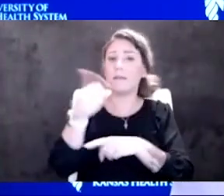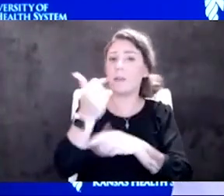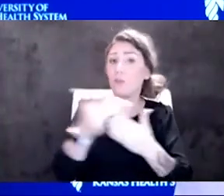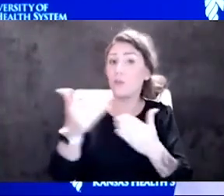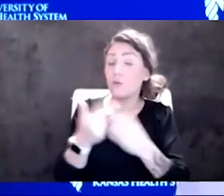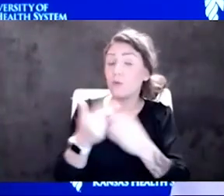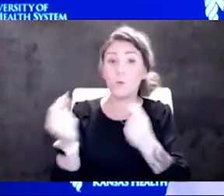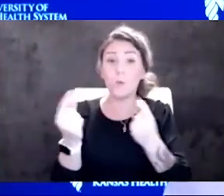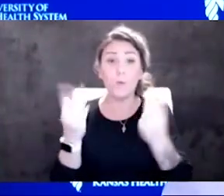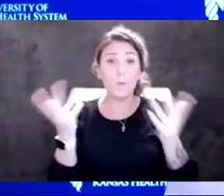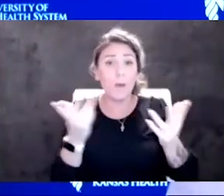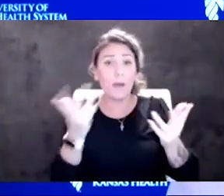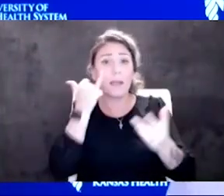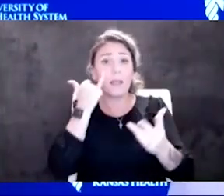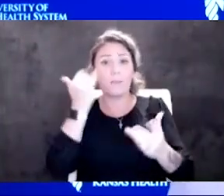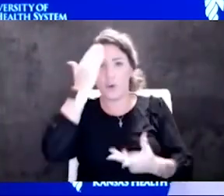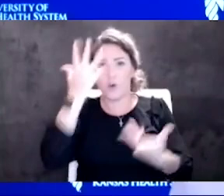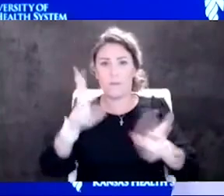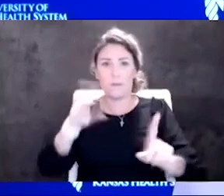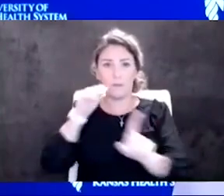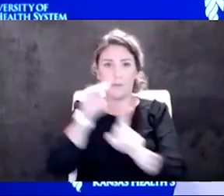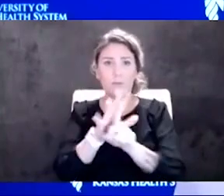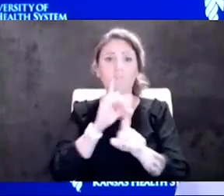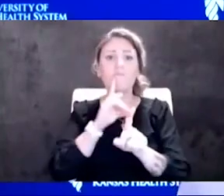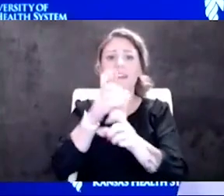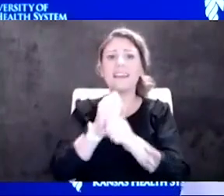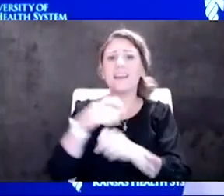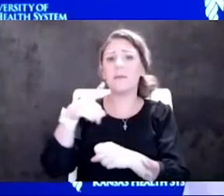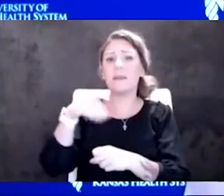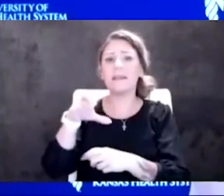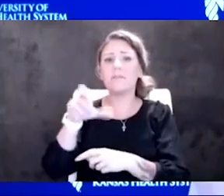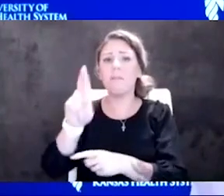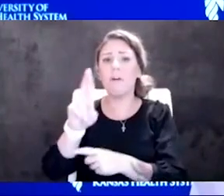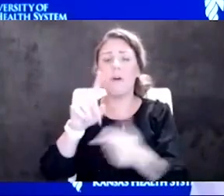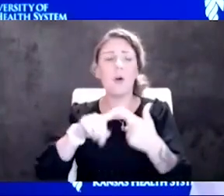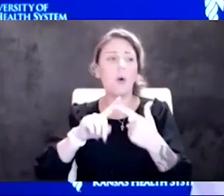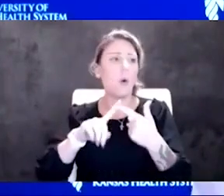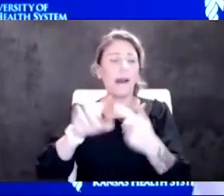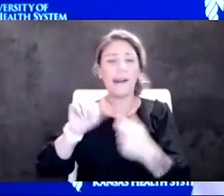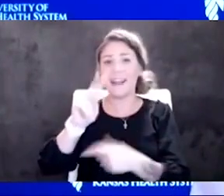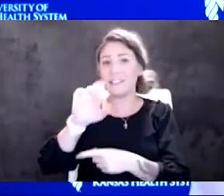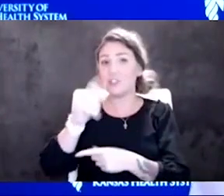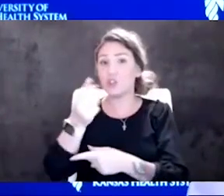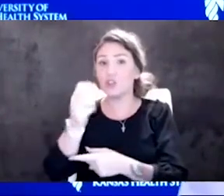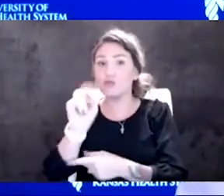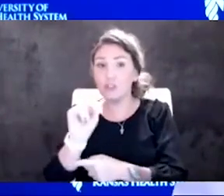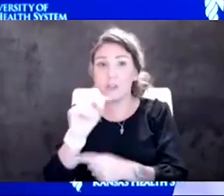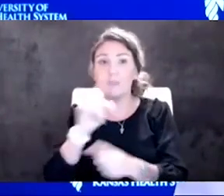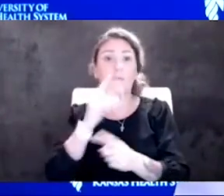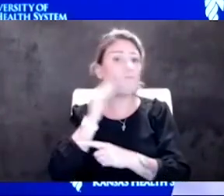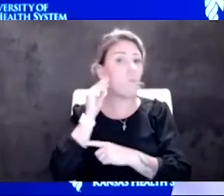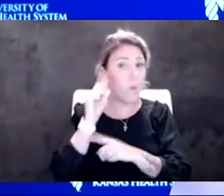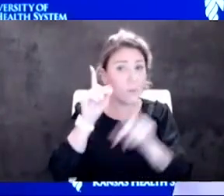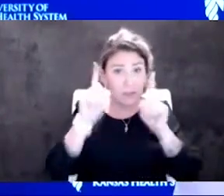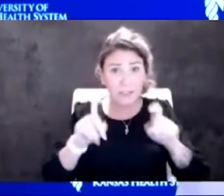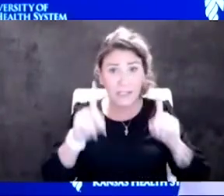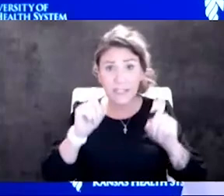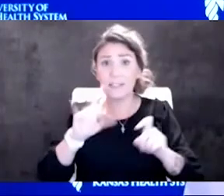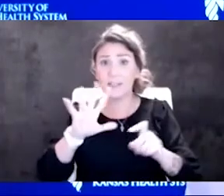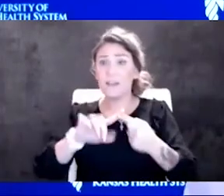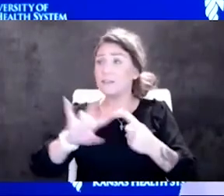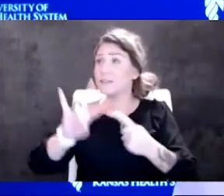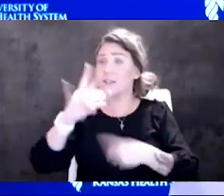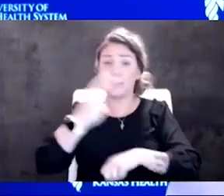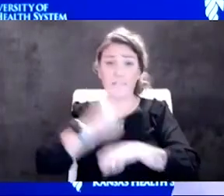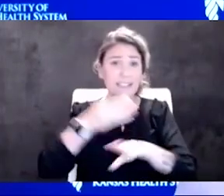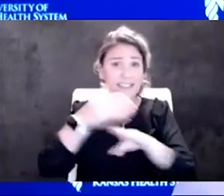you have been exposed, you know, go get a PCR test or maybe an antigen test, a home test at five to seven days after that exposure.